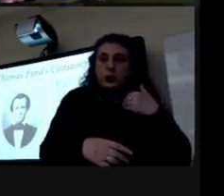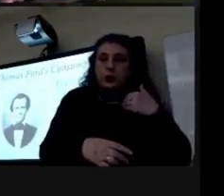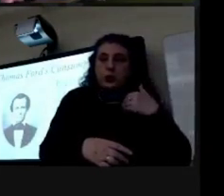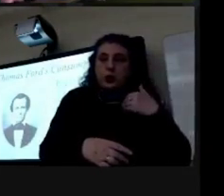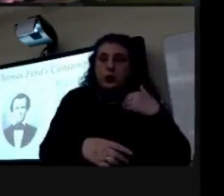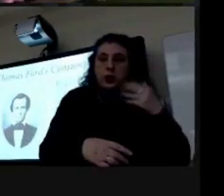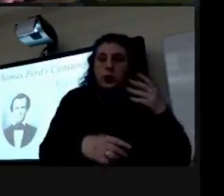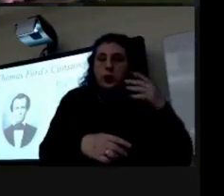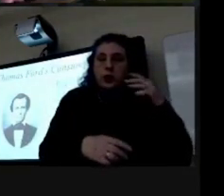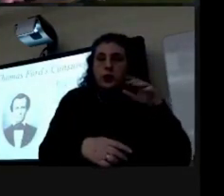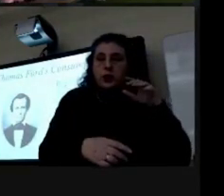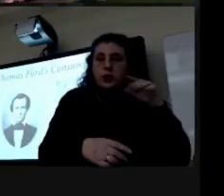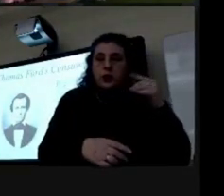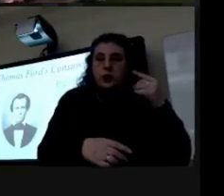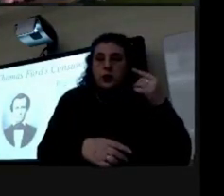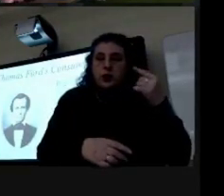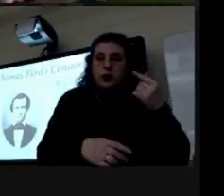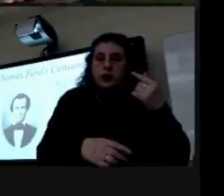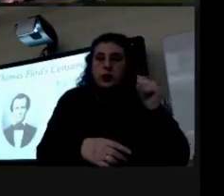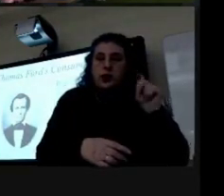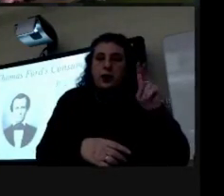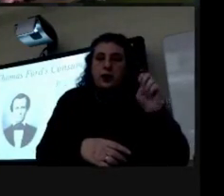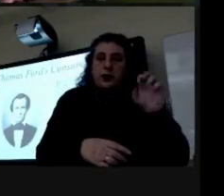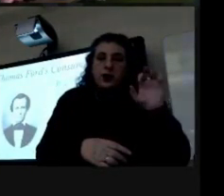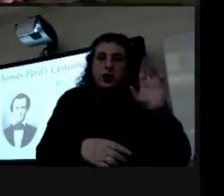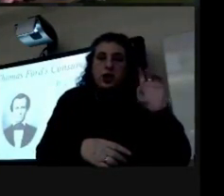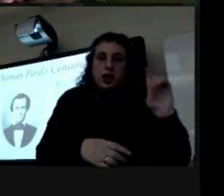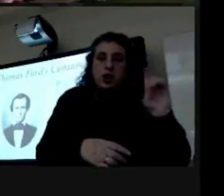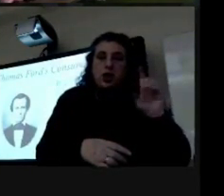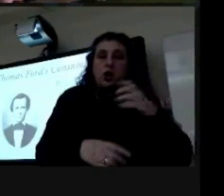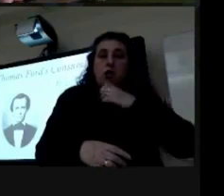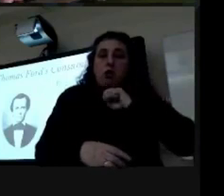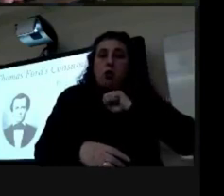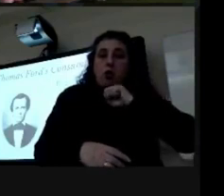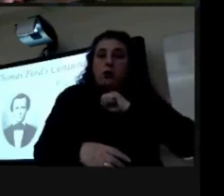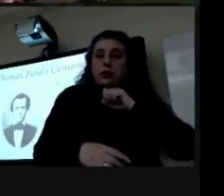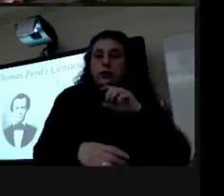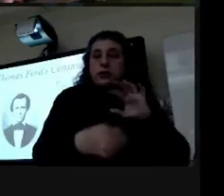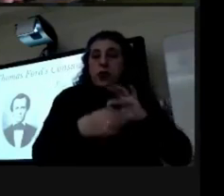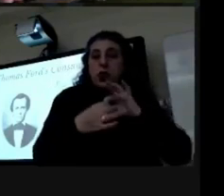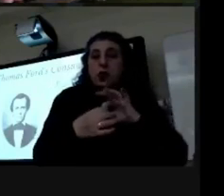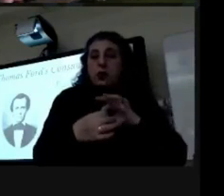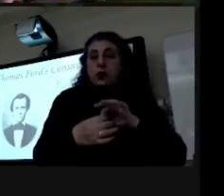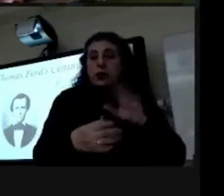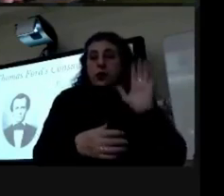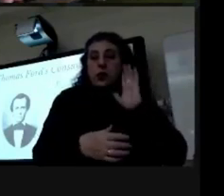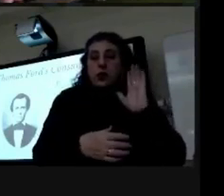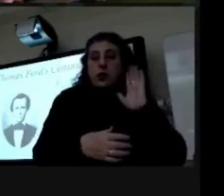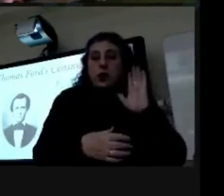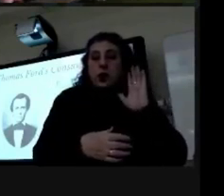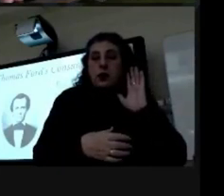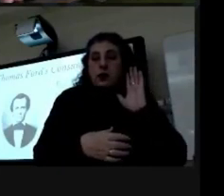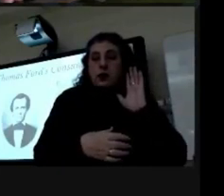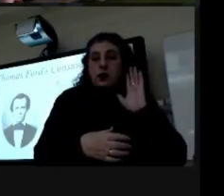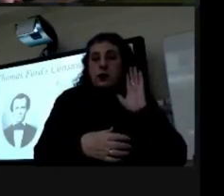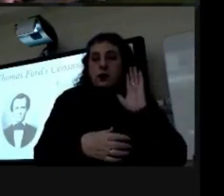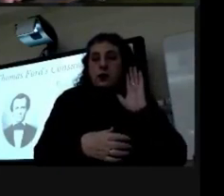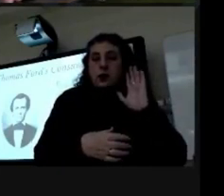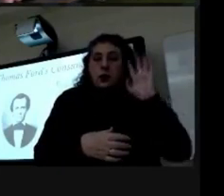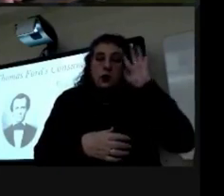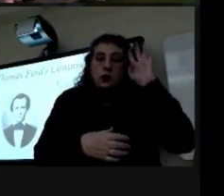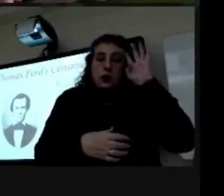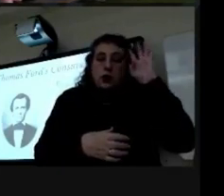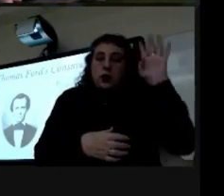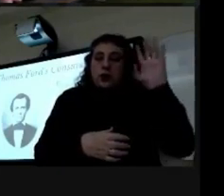people thought of it back then um and it was also kind of associated a little bit earlier than this with things like uh creativity